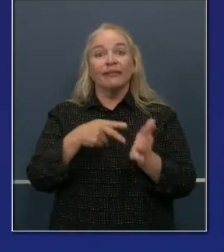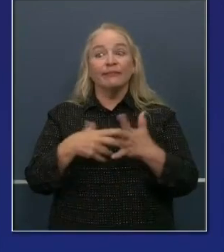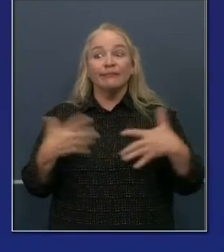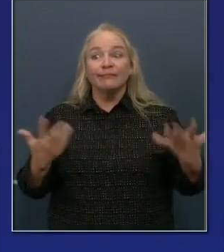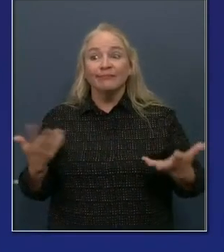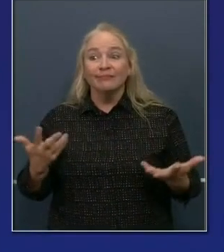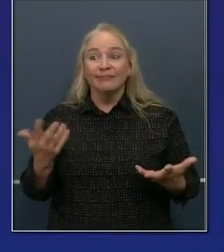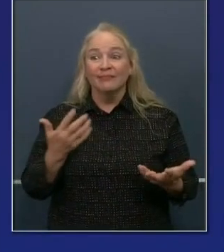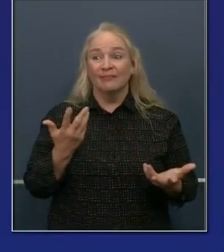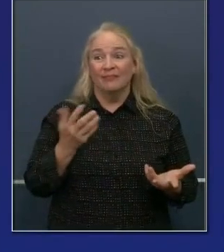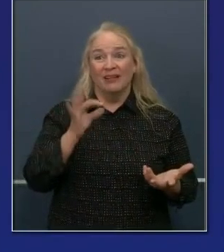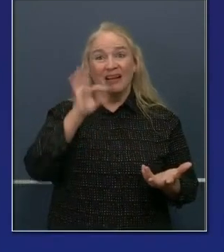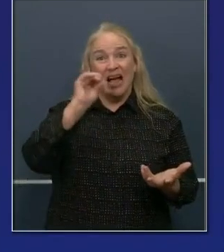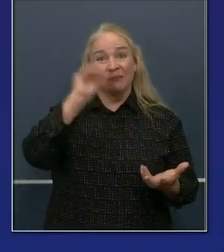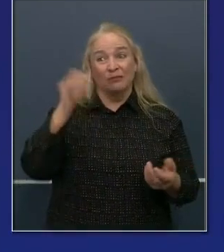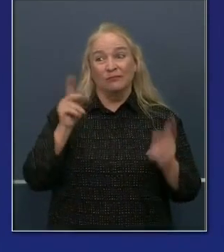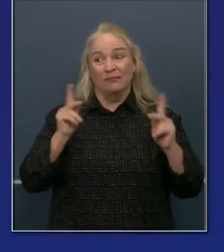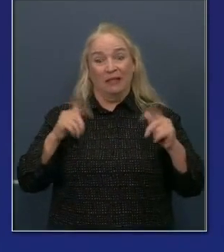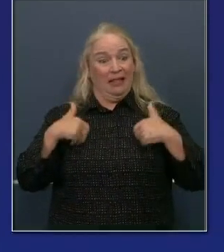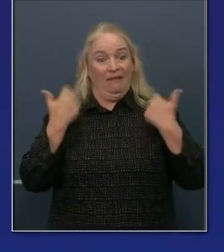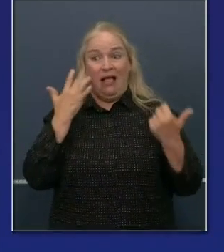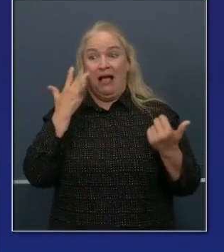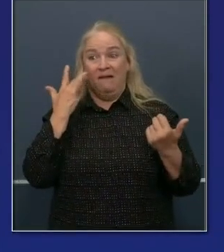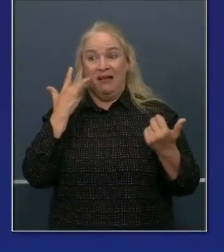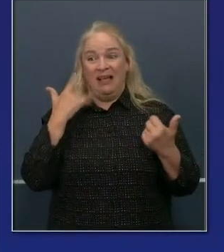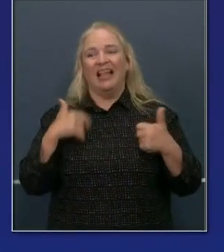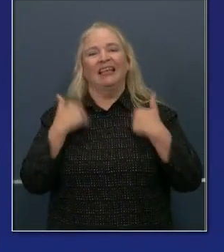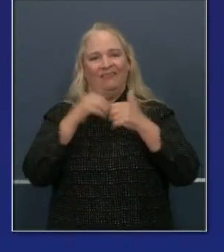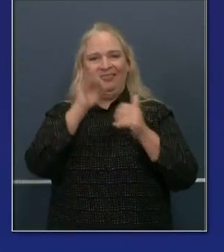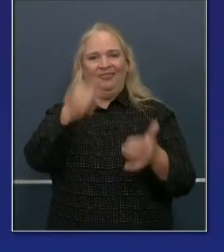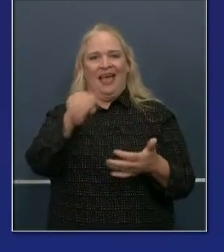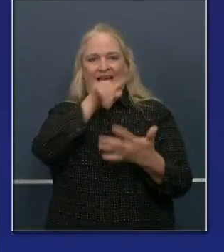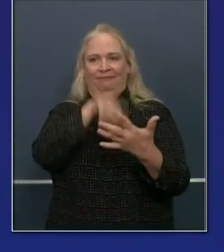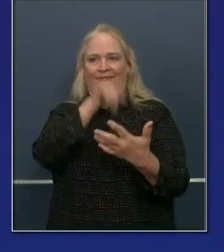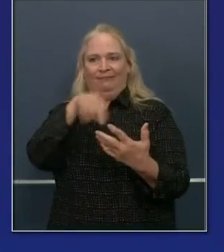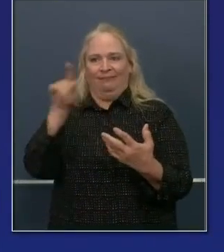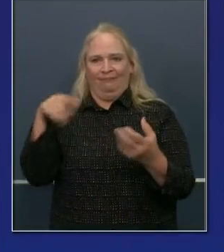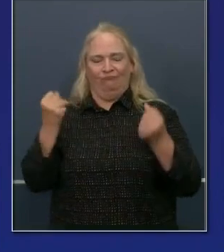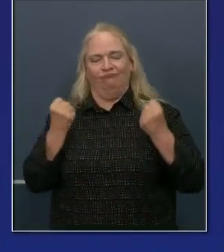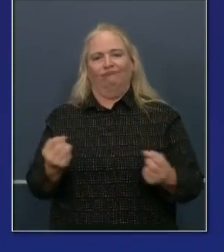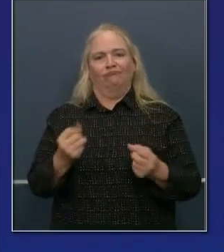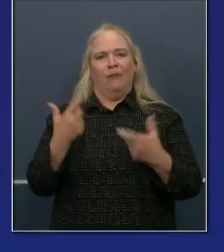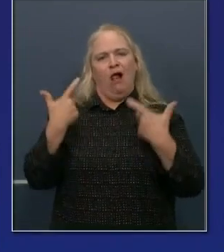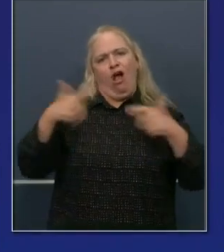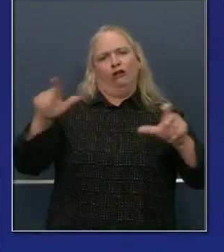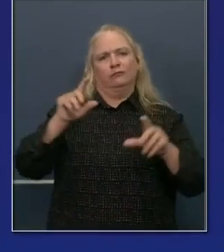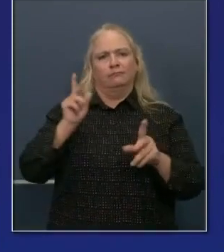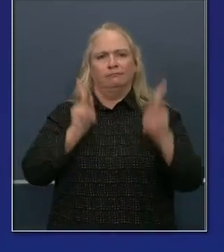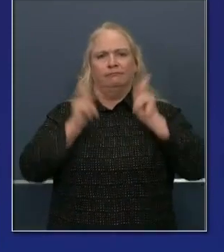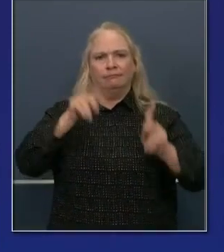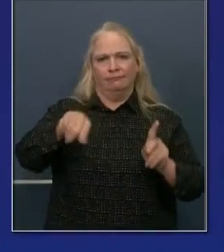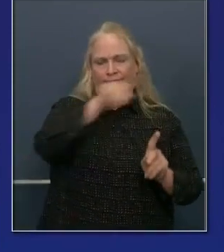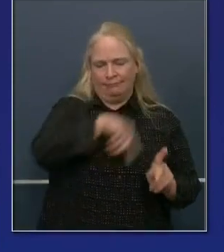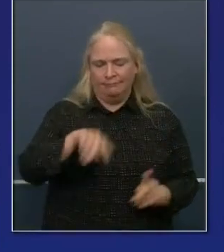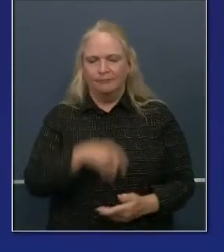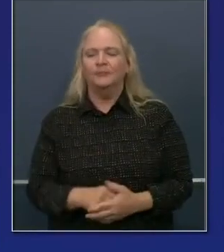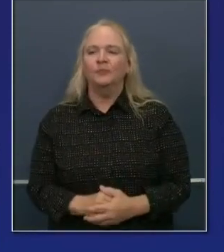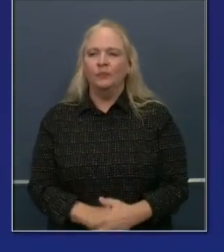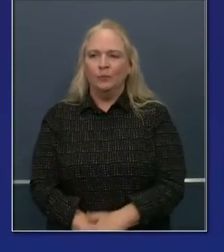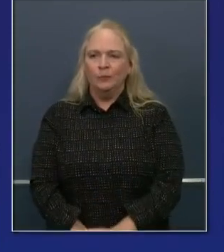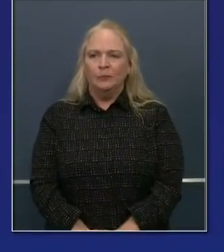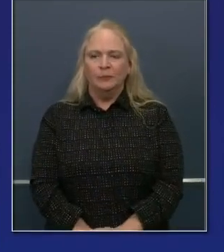in the state of California. I made this point very clear a number of many, many weeks ago when we introduced